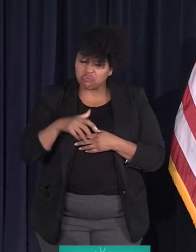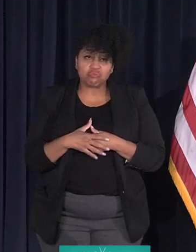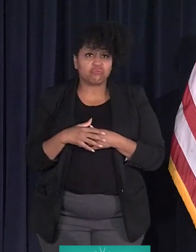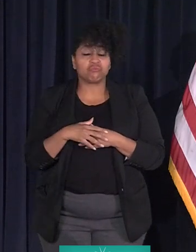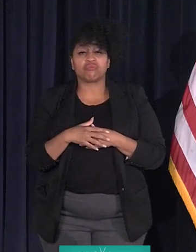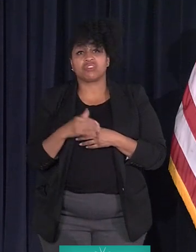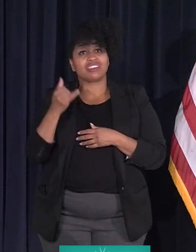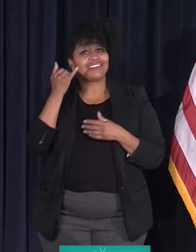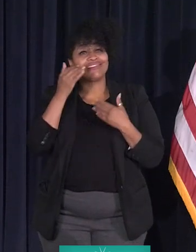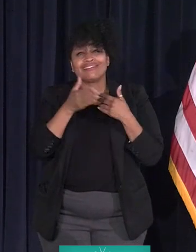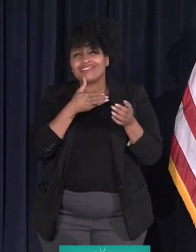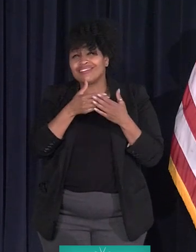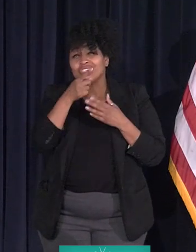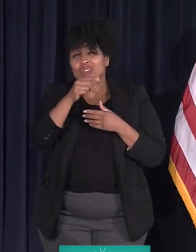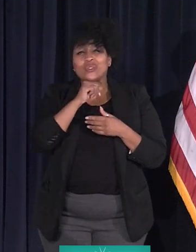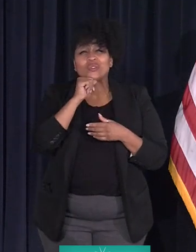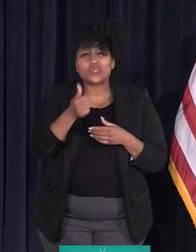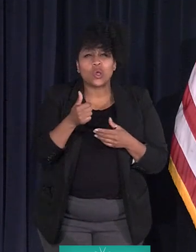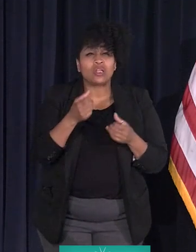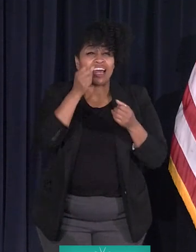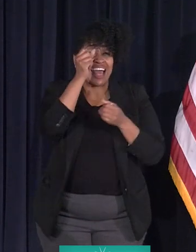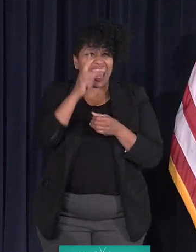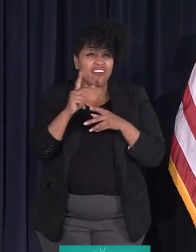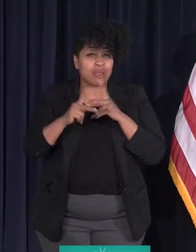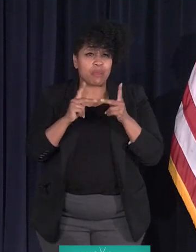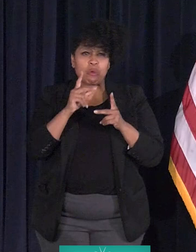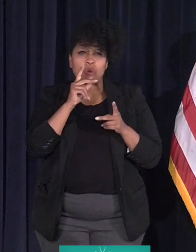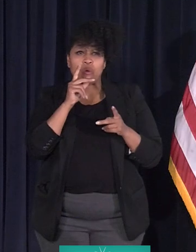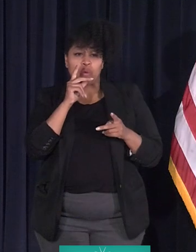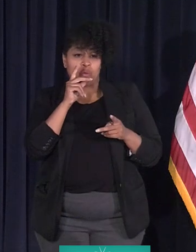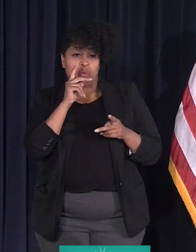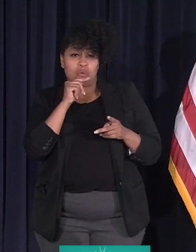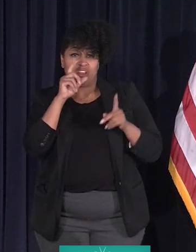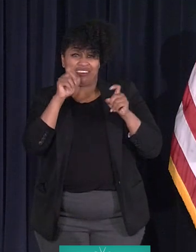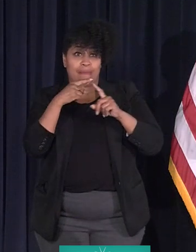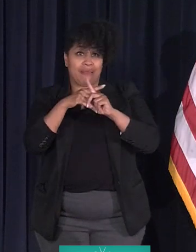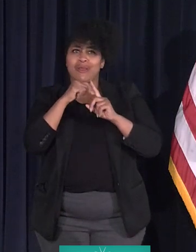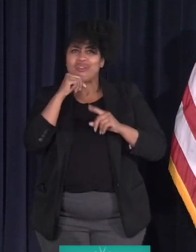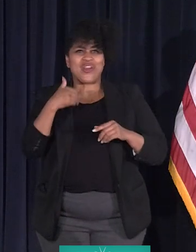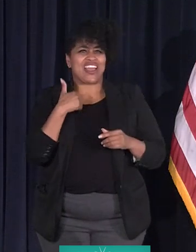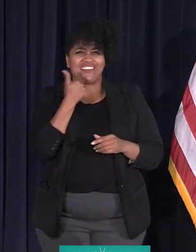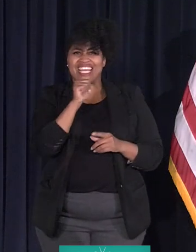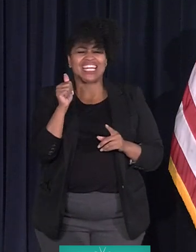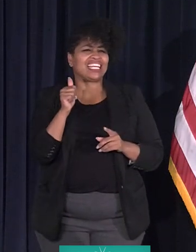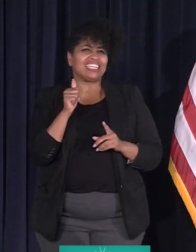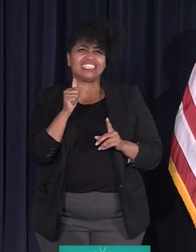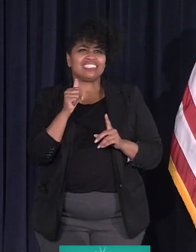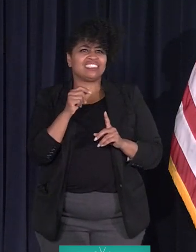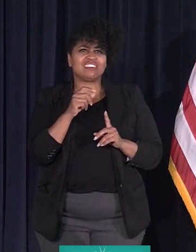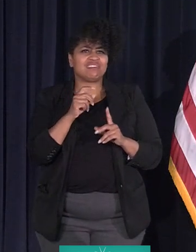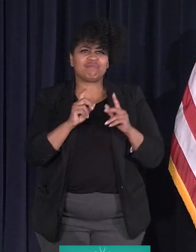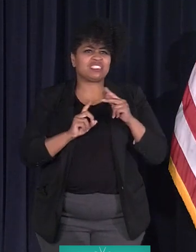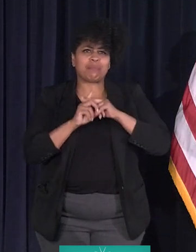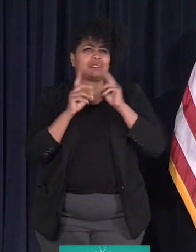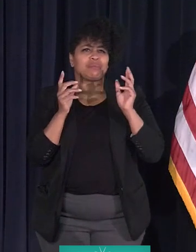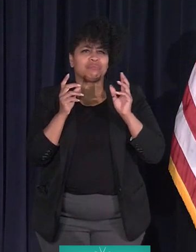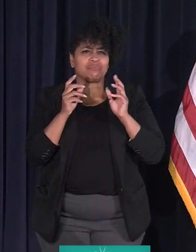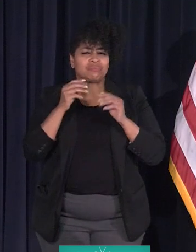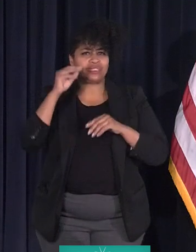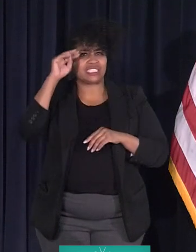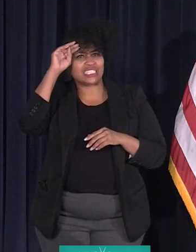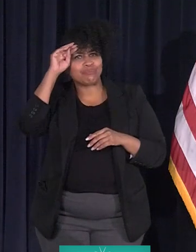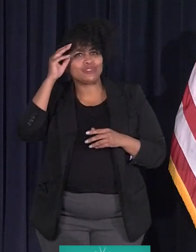And even if you don't, half the people who test positive don't have symptoms. So if you haven't had a test in a while, get a test.